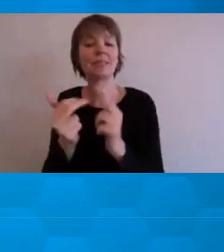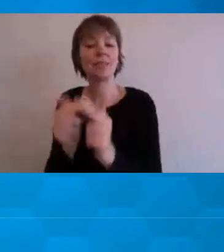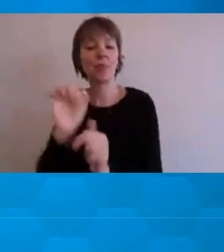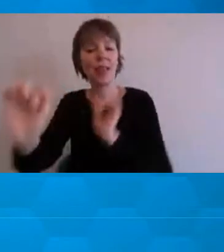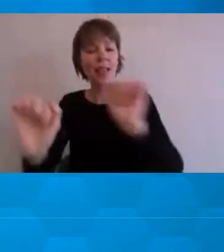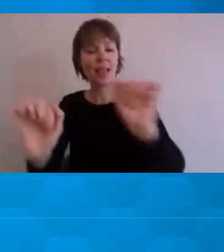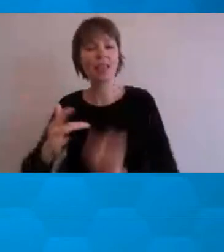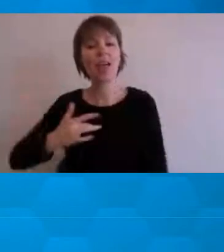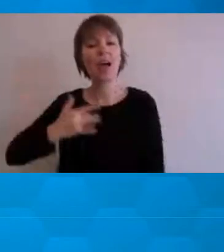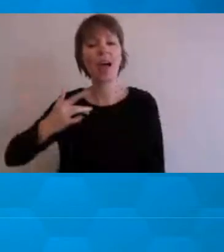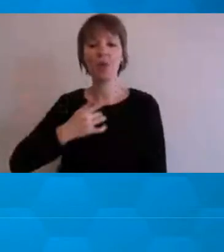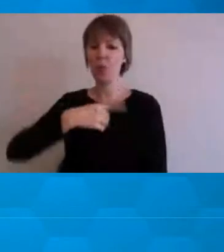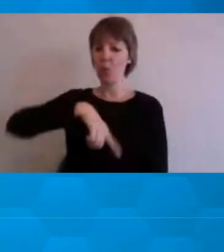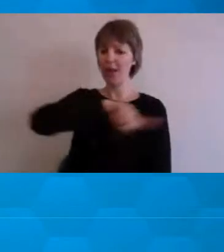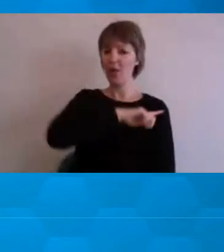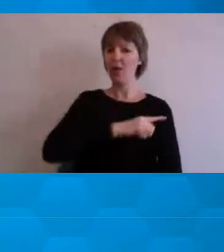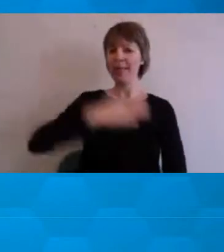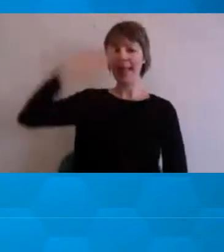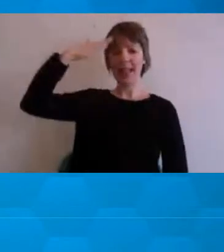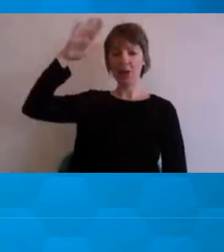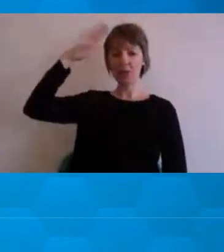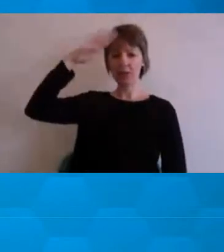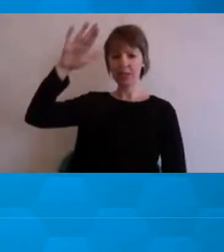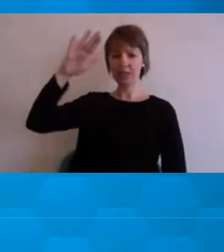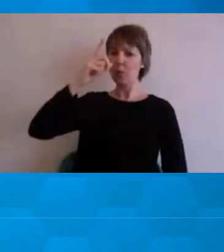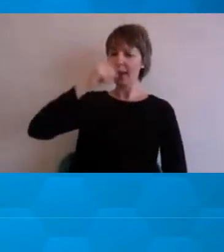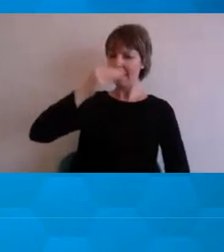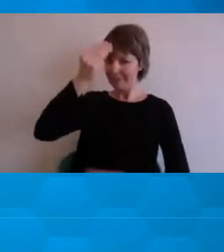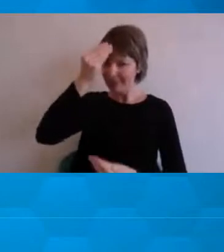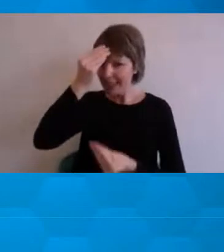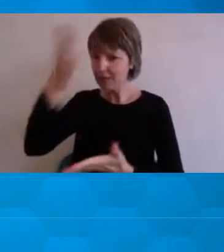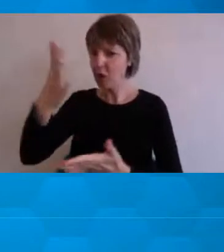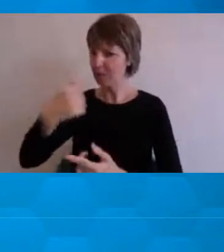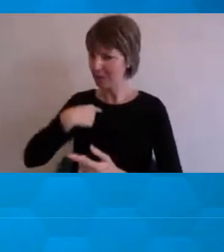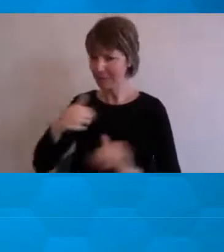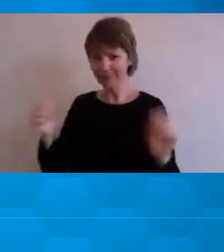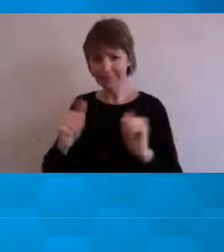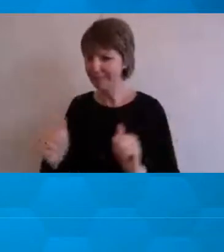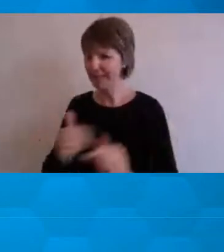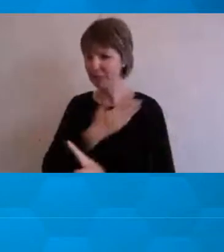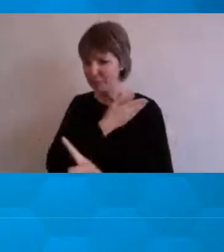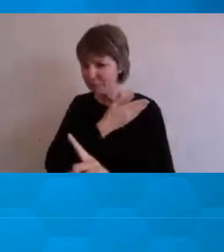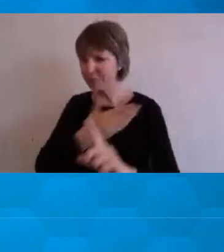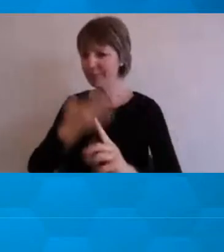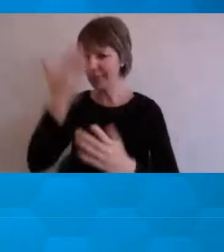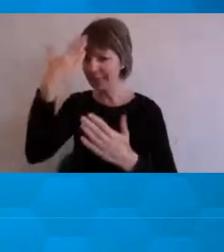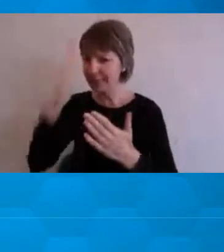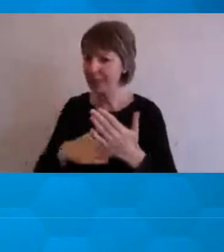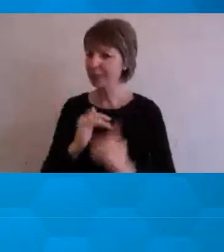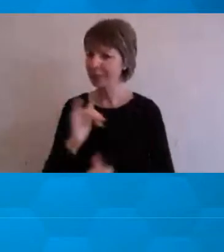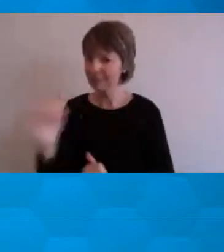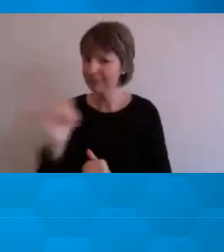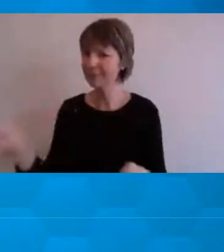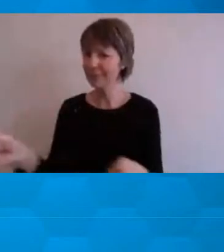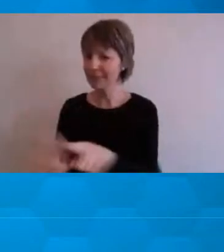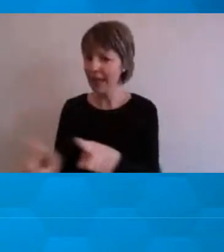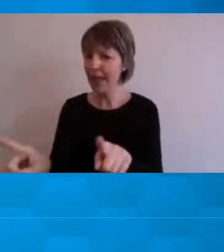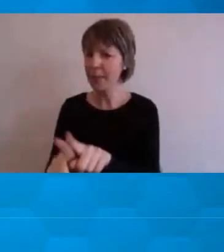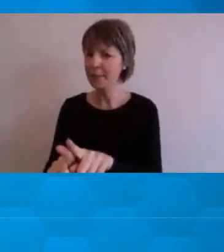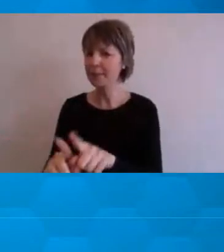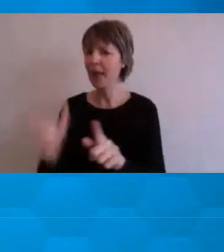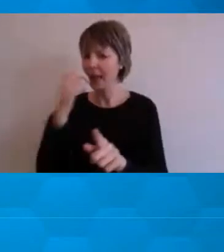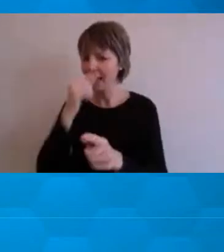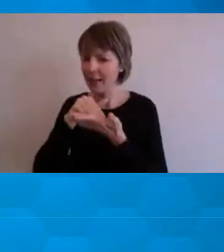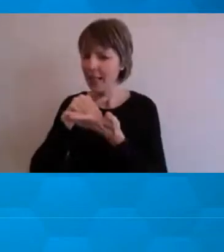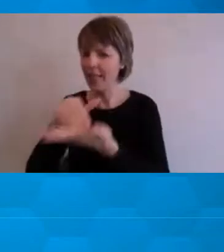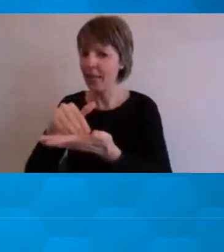the elders and say, look, I've been where you are, and this is what helped me get to the next phase. So if anything, there you have it.